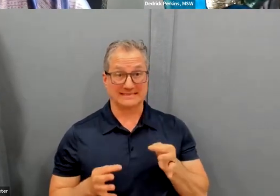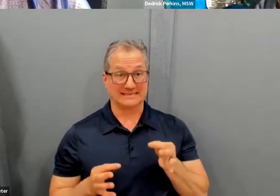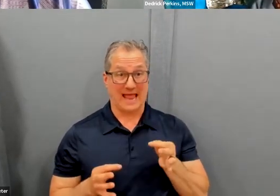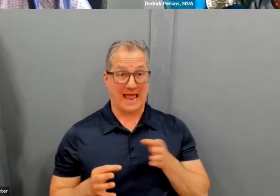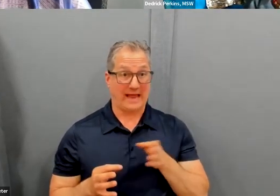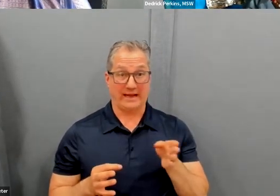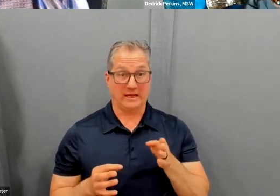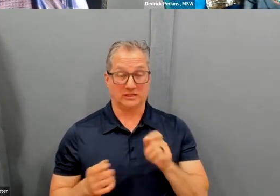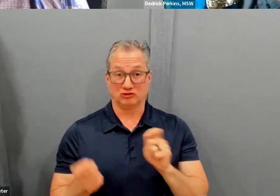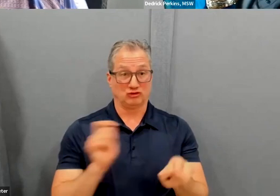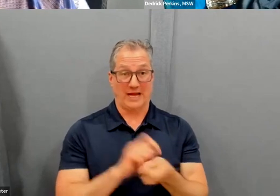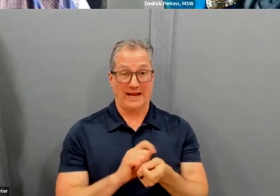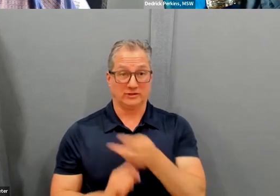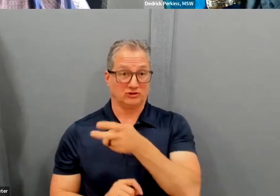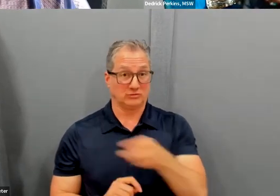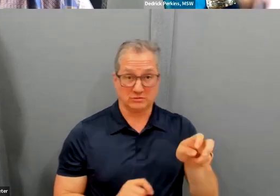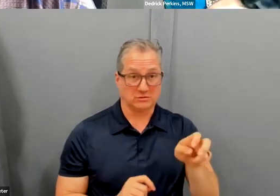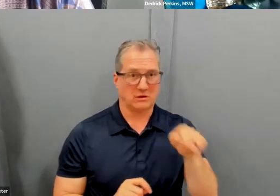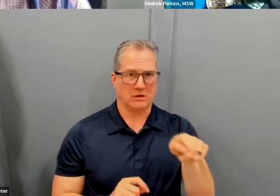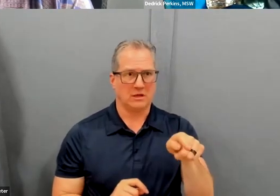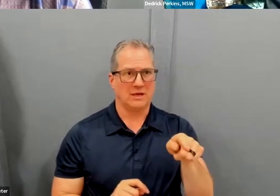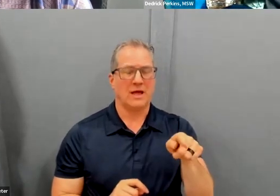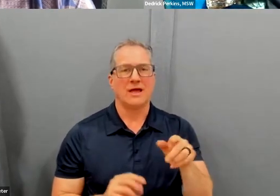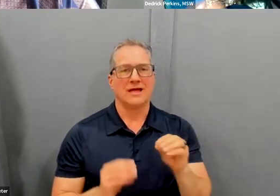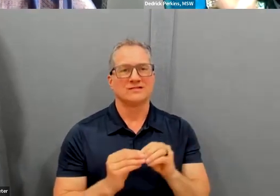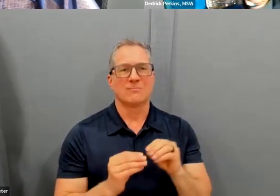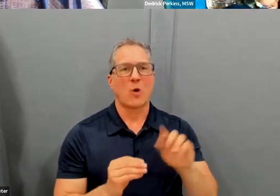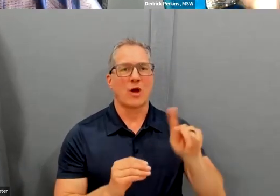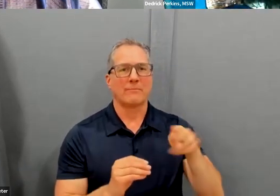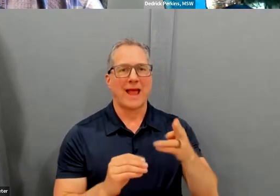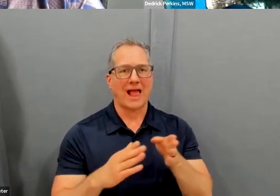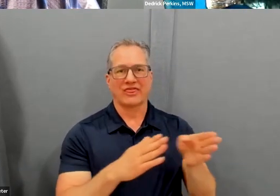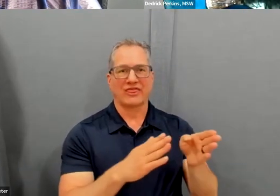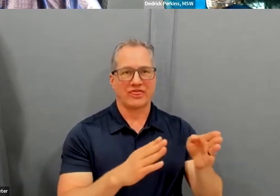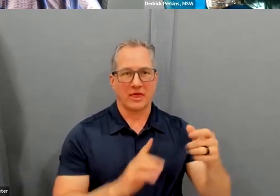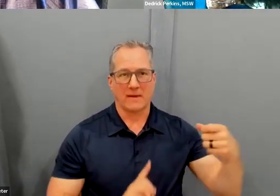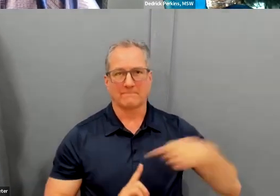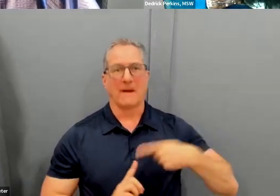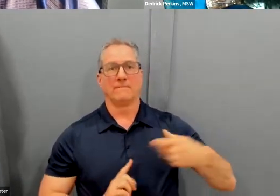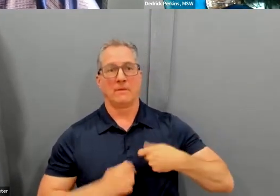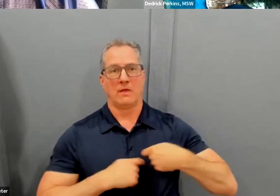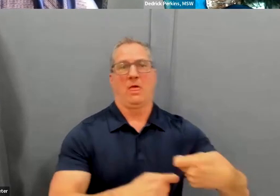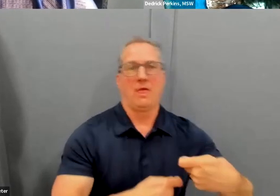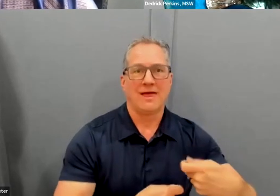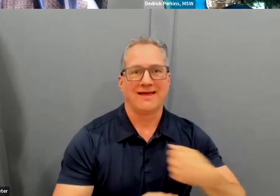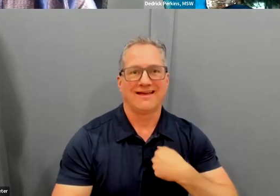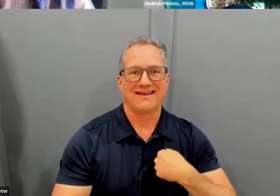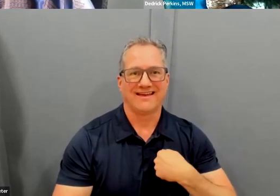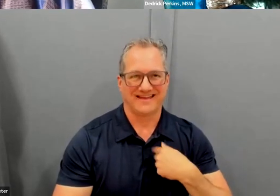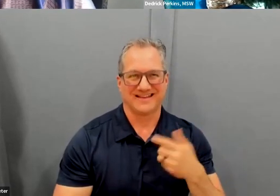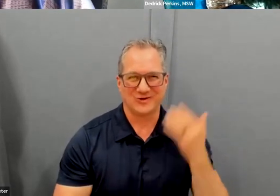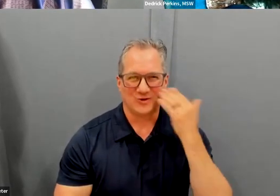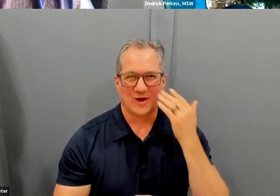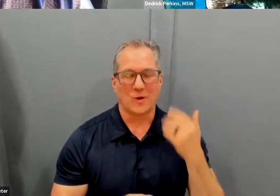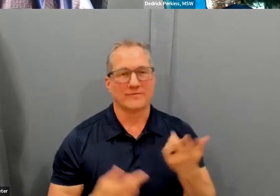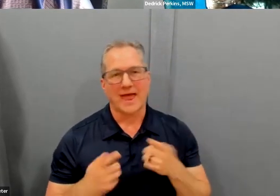Because the route or the path chose me. Hey. For so many of us, right? Yeah. No, exactly.